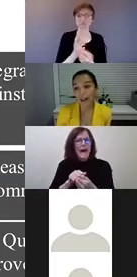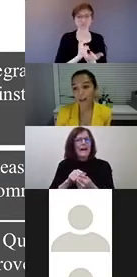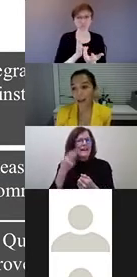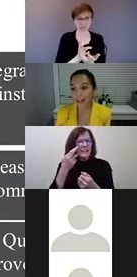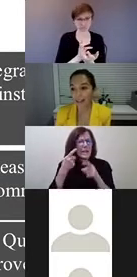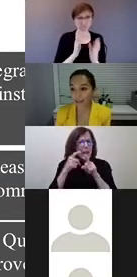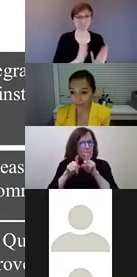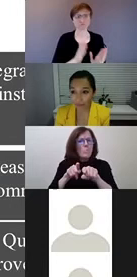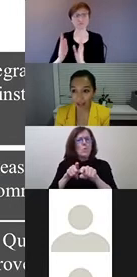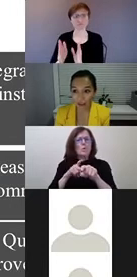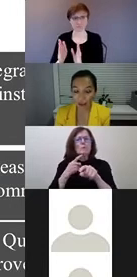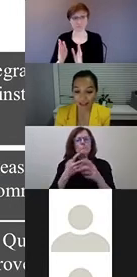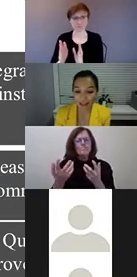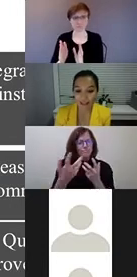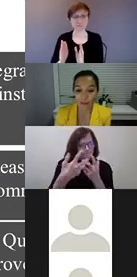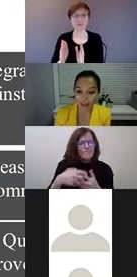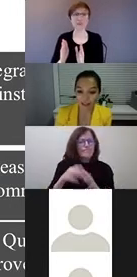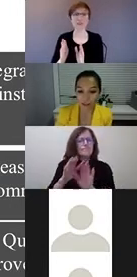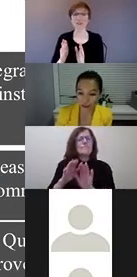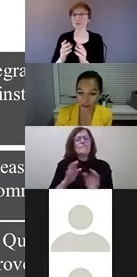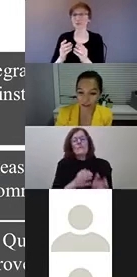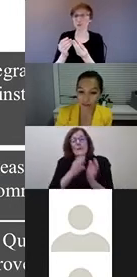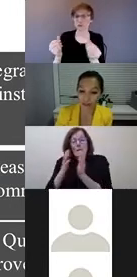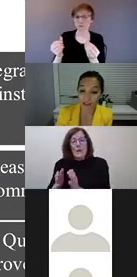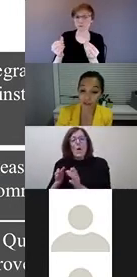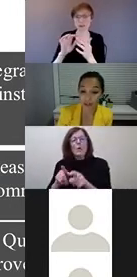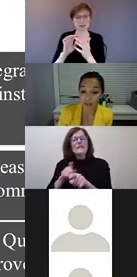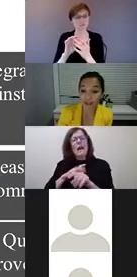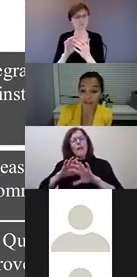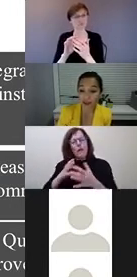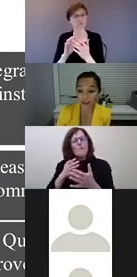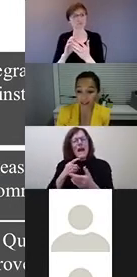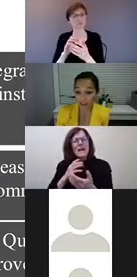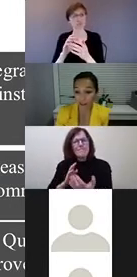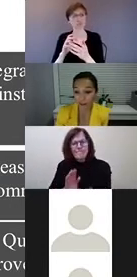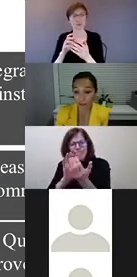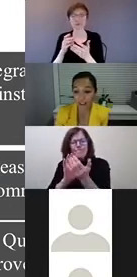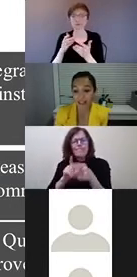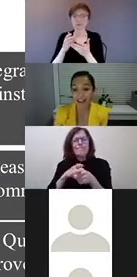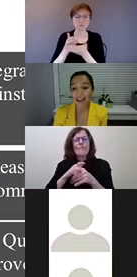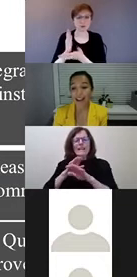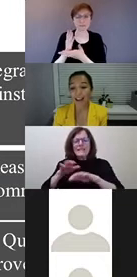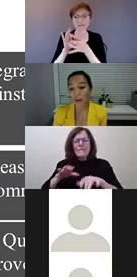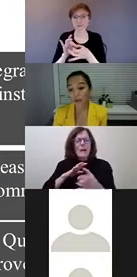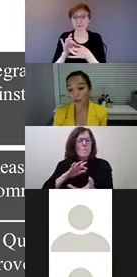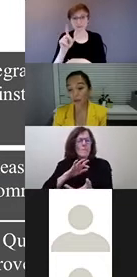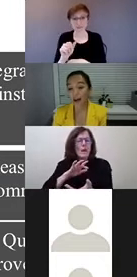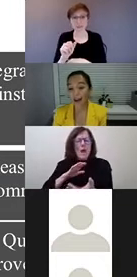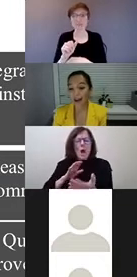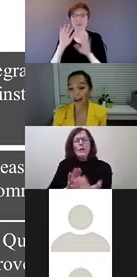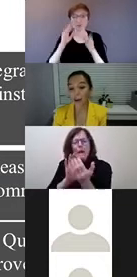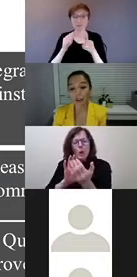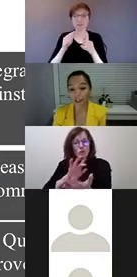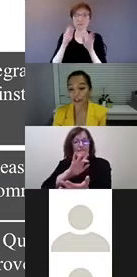that address the rights of children with disabilities through person and family-centered approaches, and also